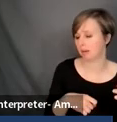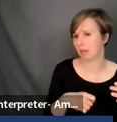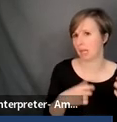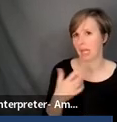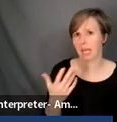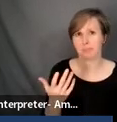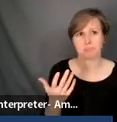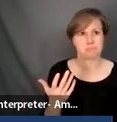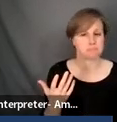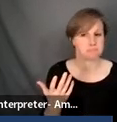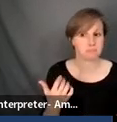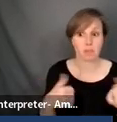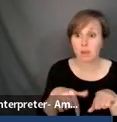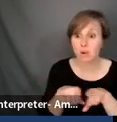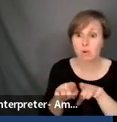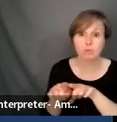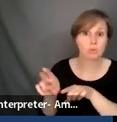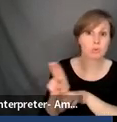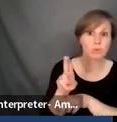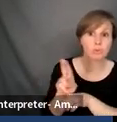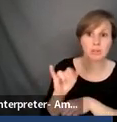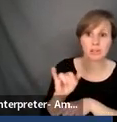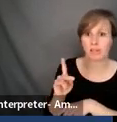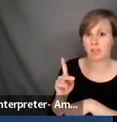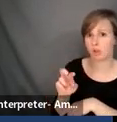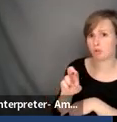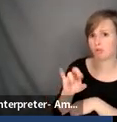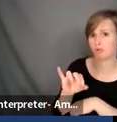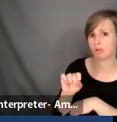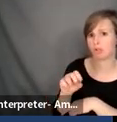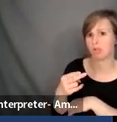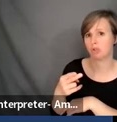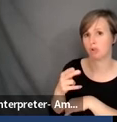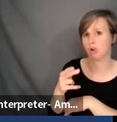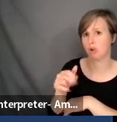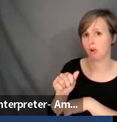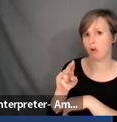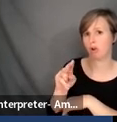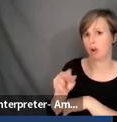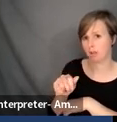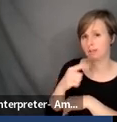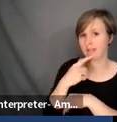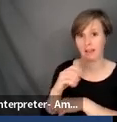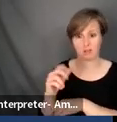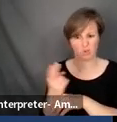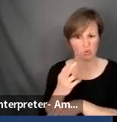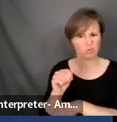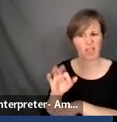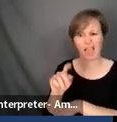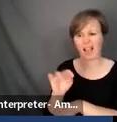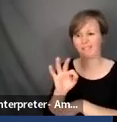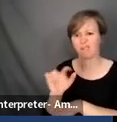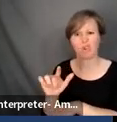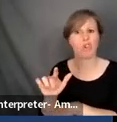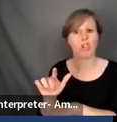and, and, and using, like Christiana said, like, uh, uh, actful as, as, uh, as,